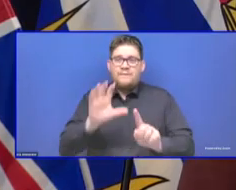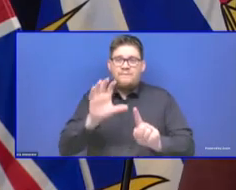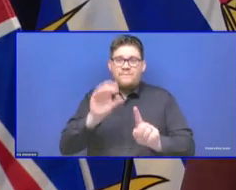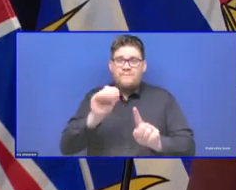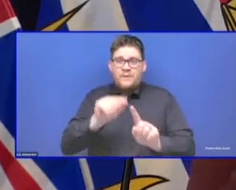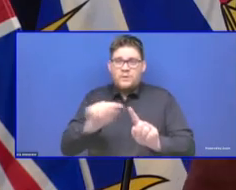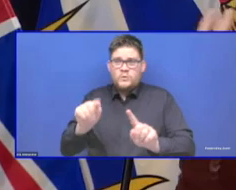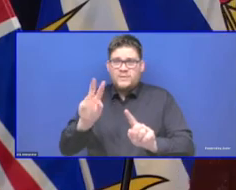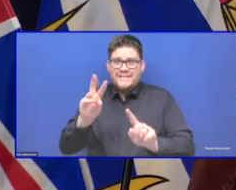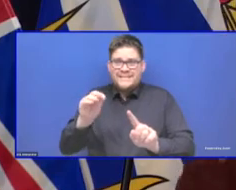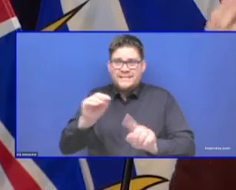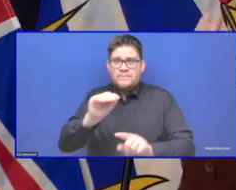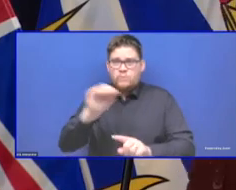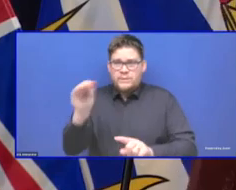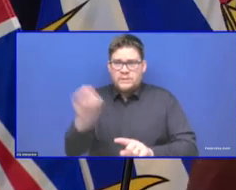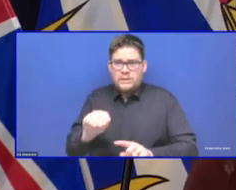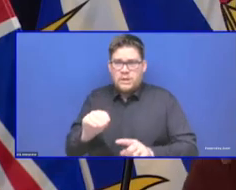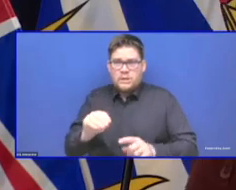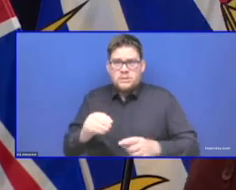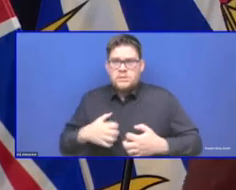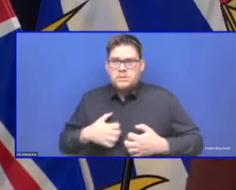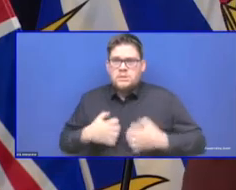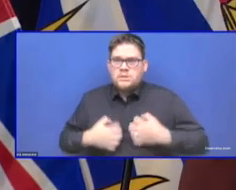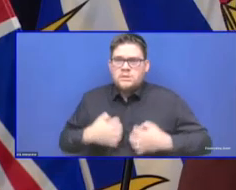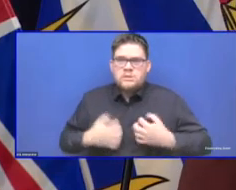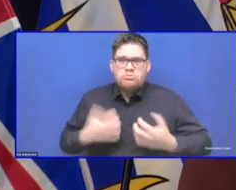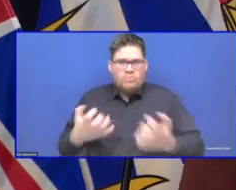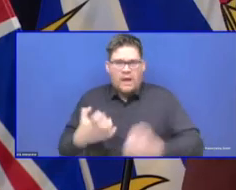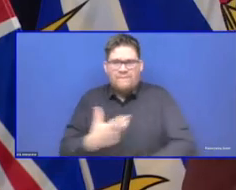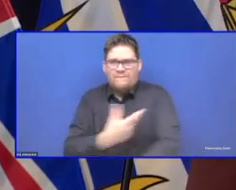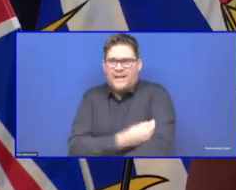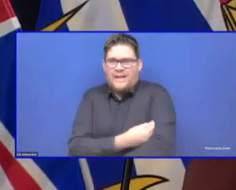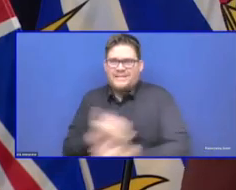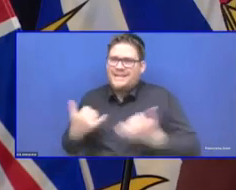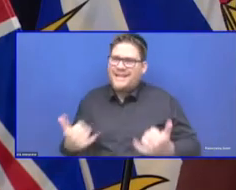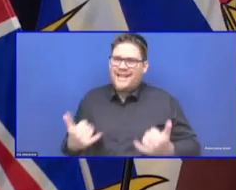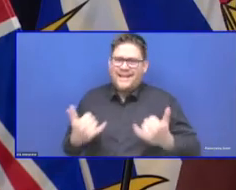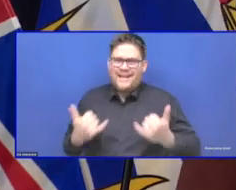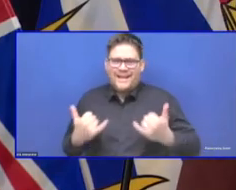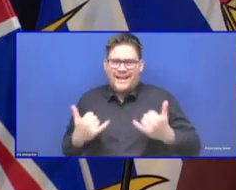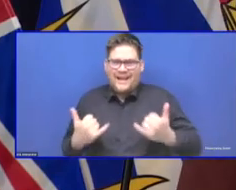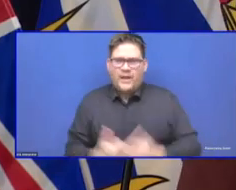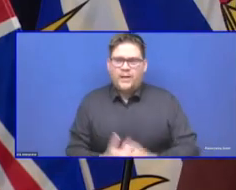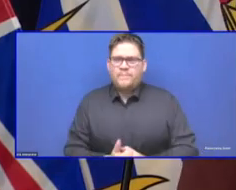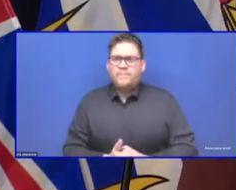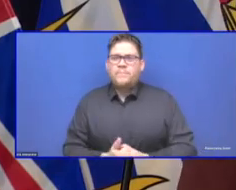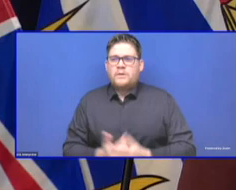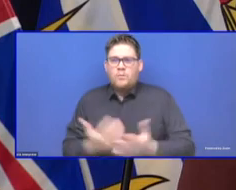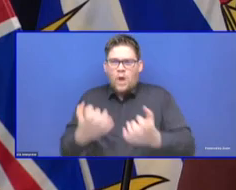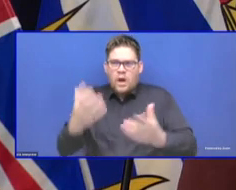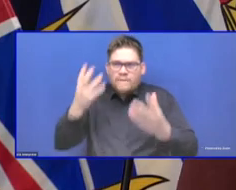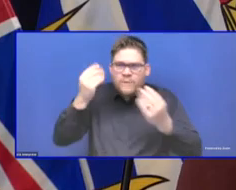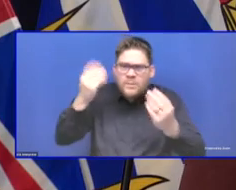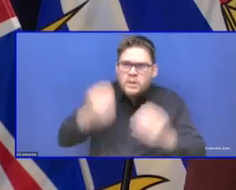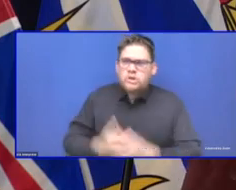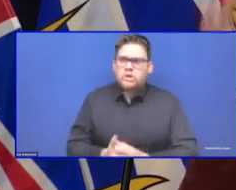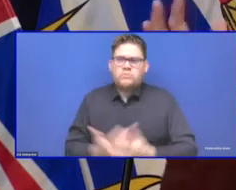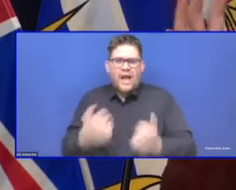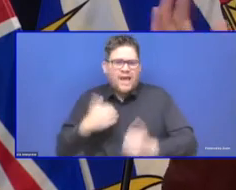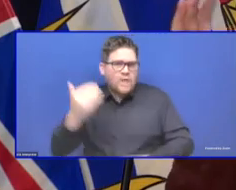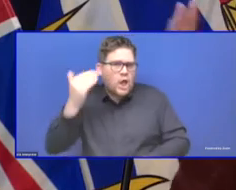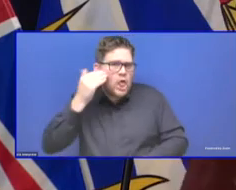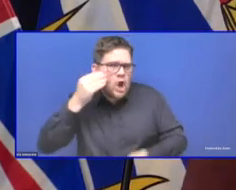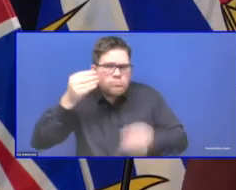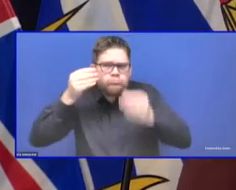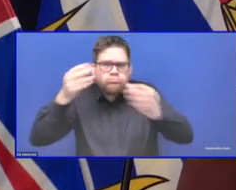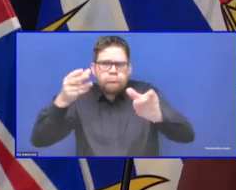And they're the ones that have the information, the knowledge, they strongly feel that it is the right thing for their child. There are about